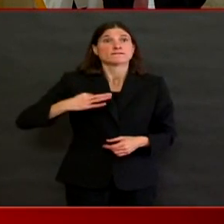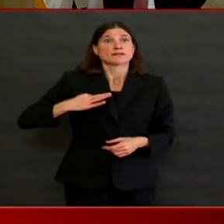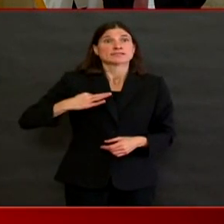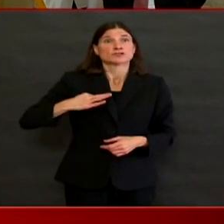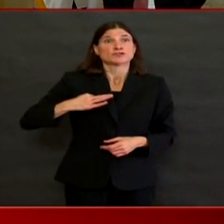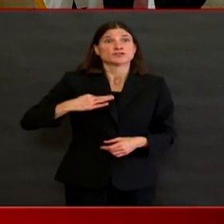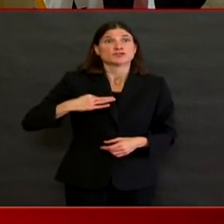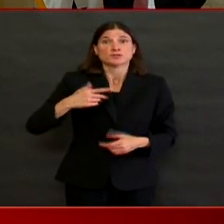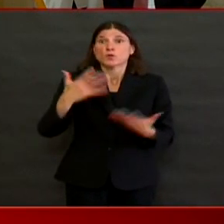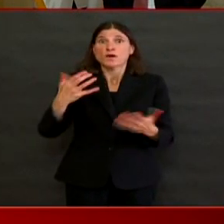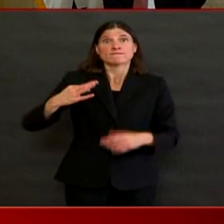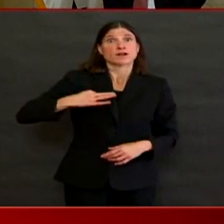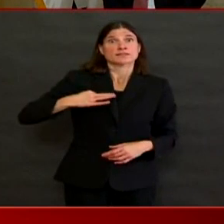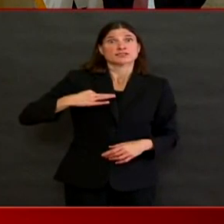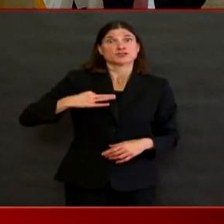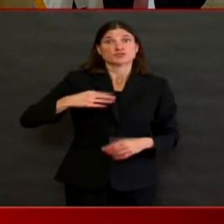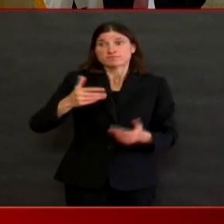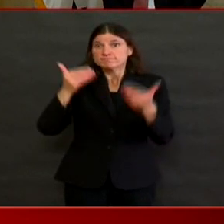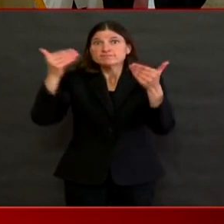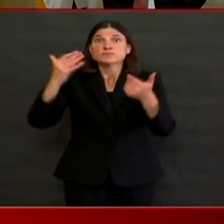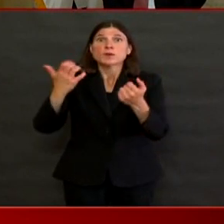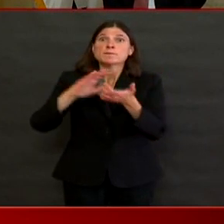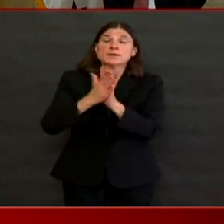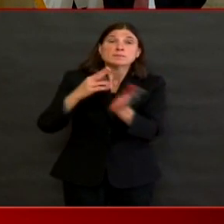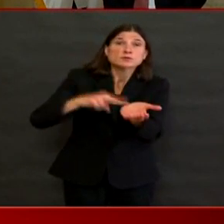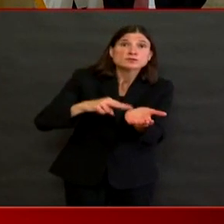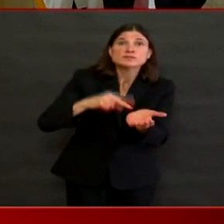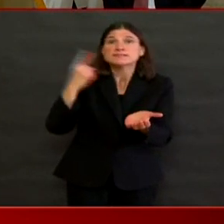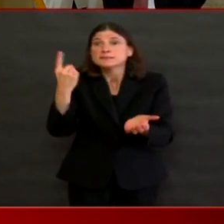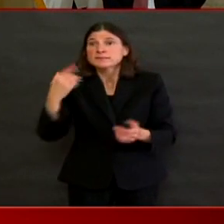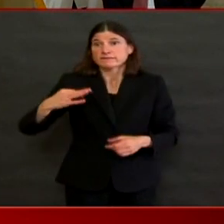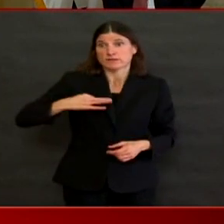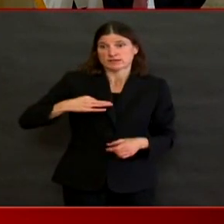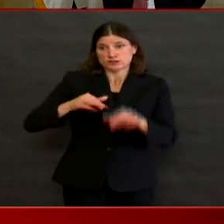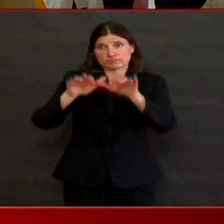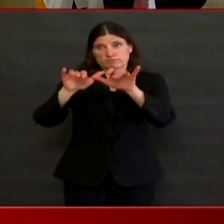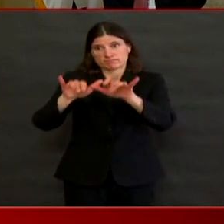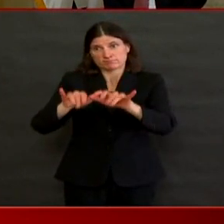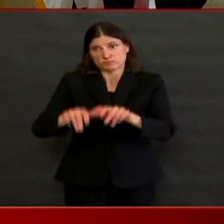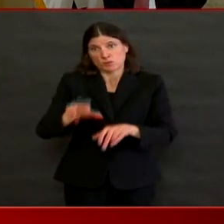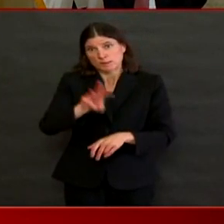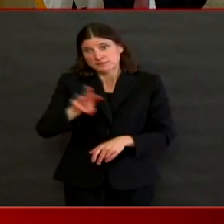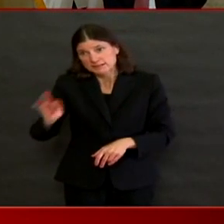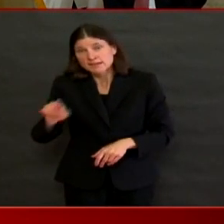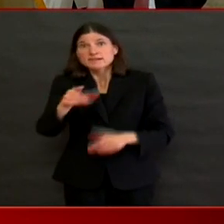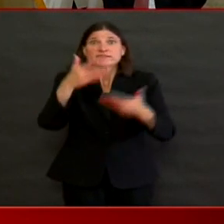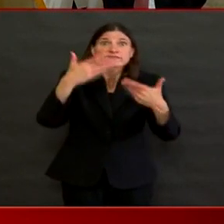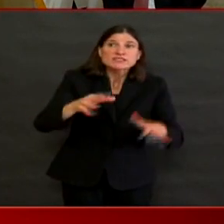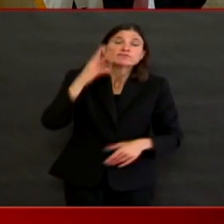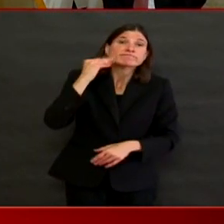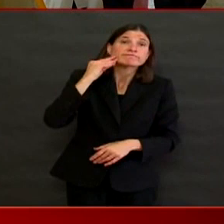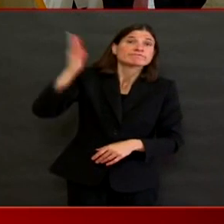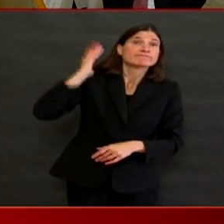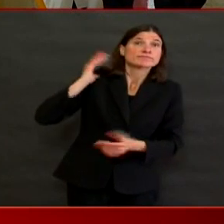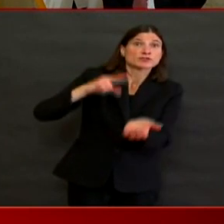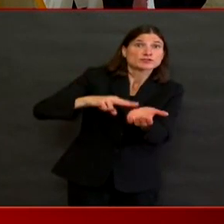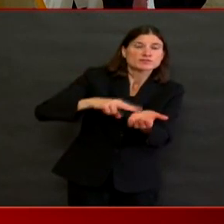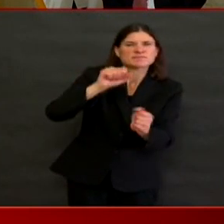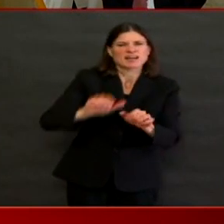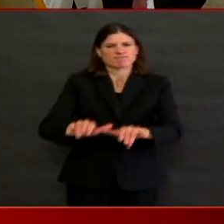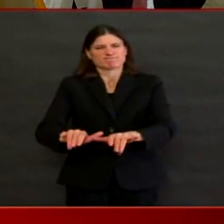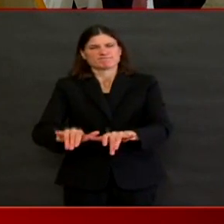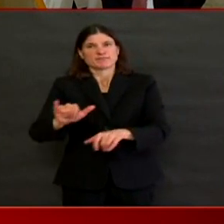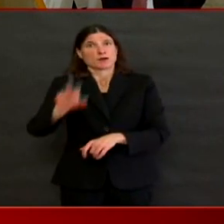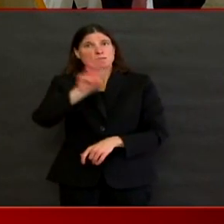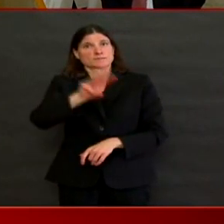go to riresponds.org if you want to get involved to volunteer and be able to